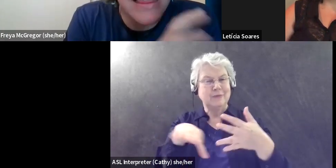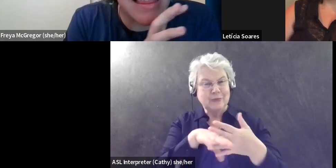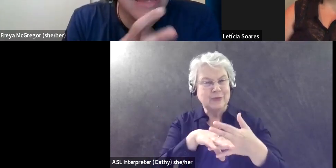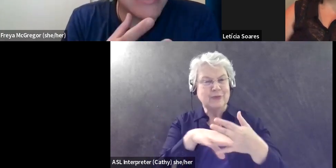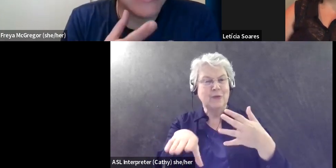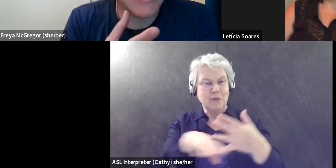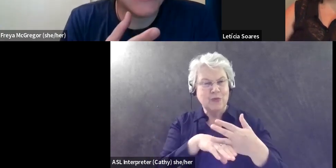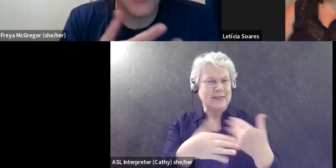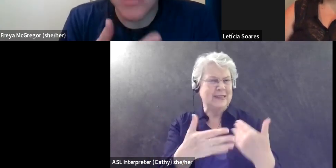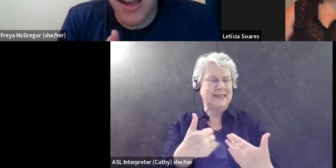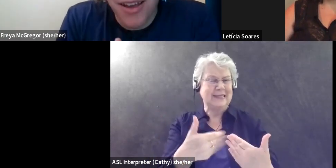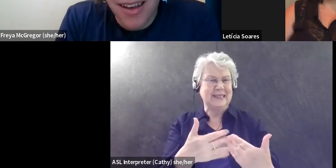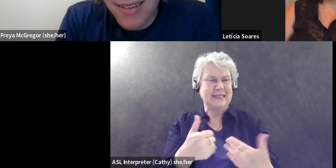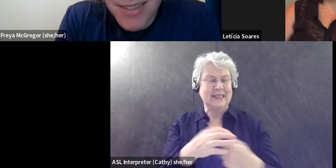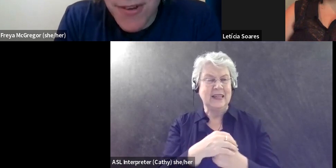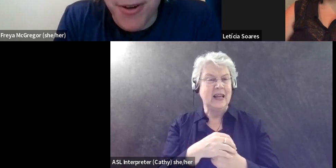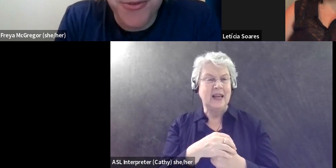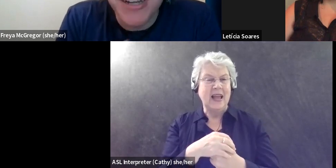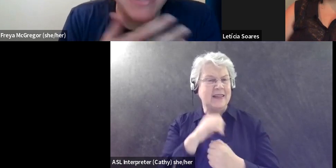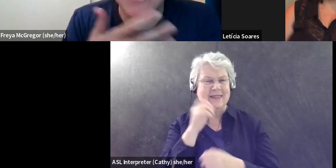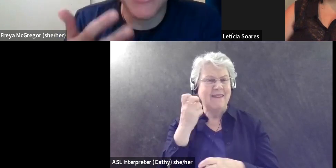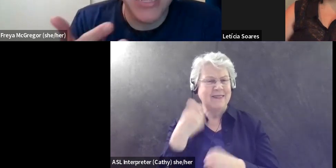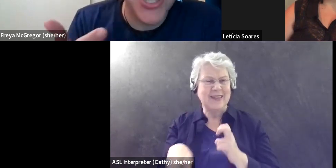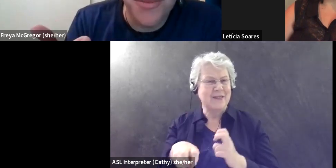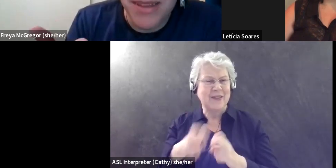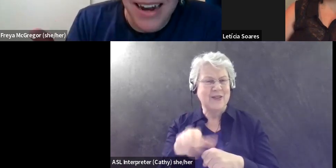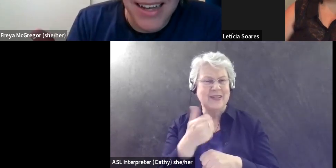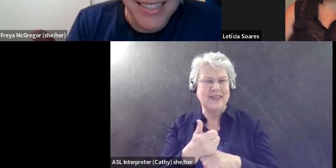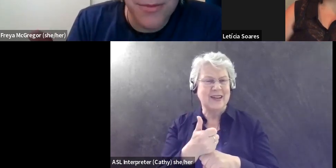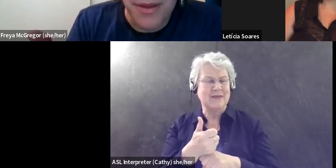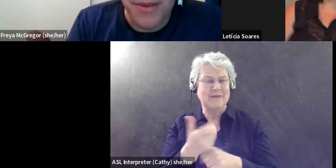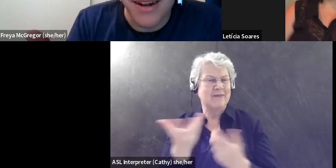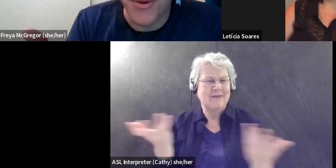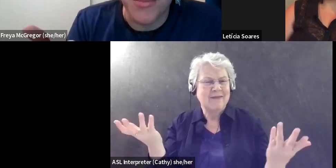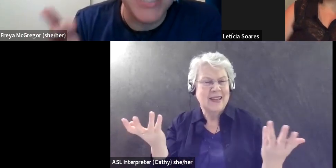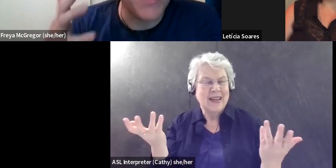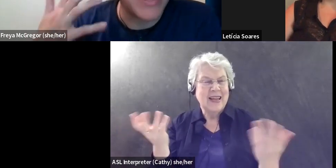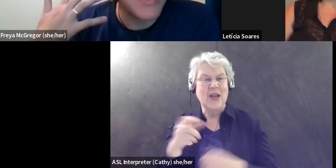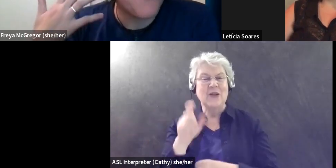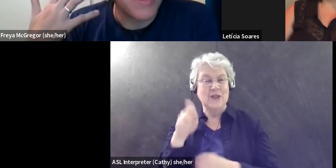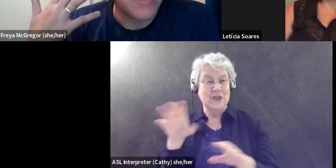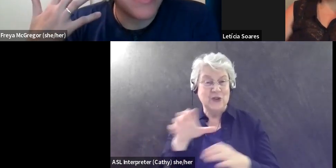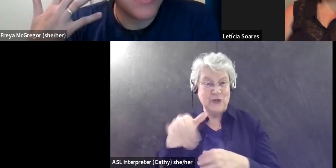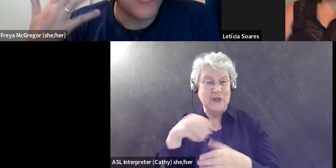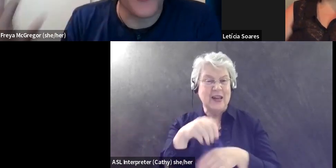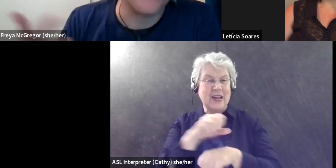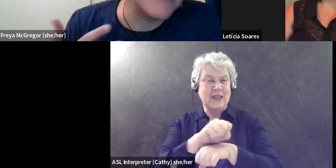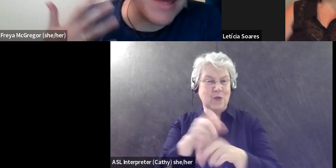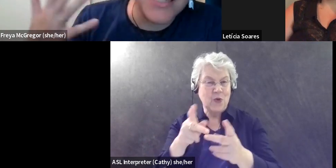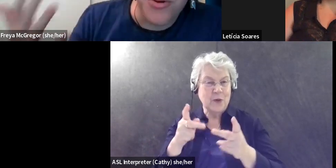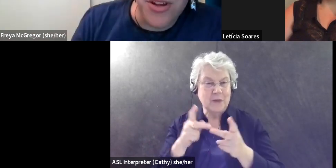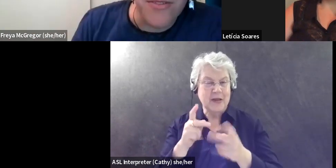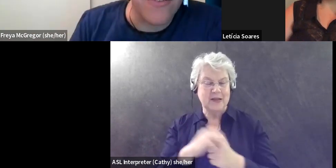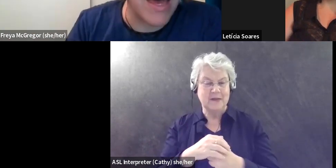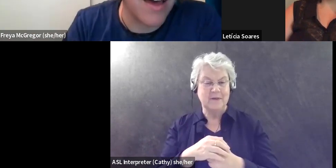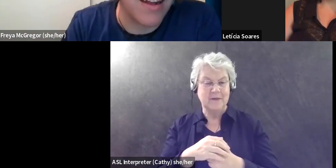Like it's, it's not that difficult really. That's, that shouldn't be that hard to implement in a workplace, but, but the workplace